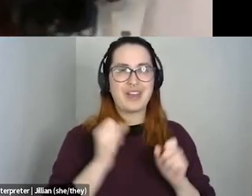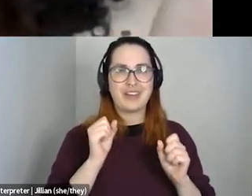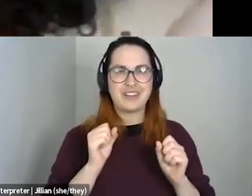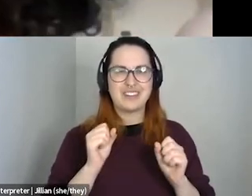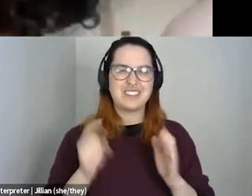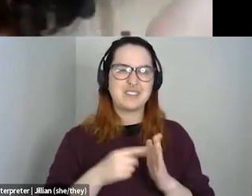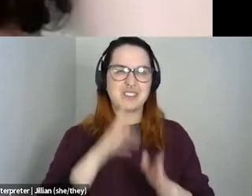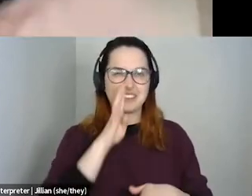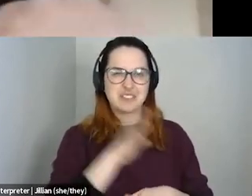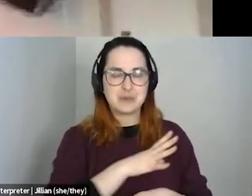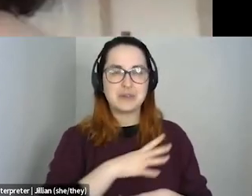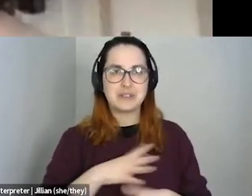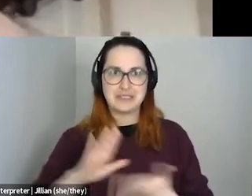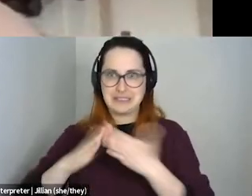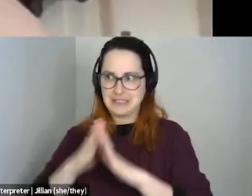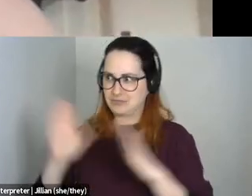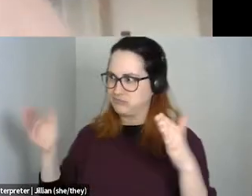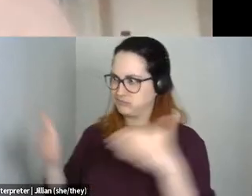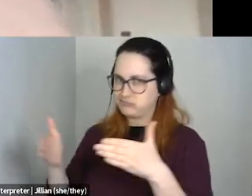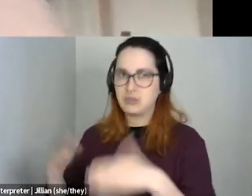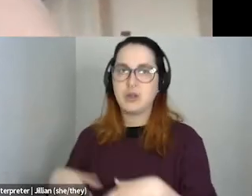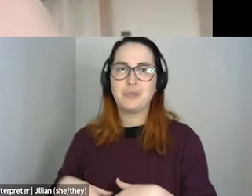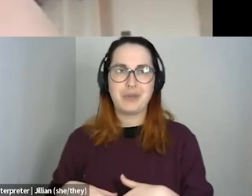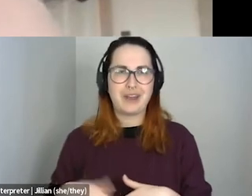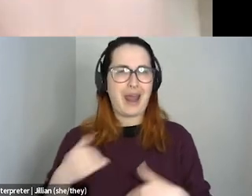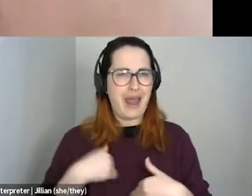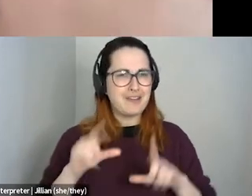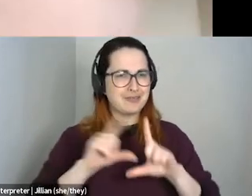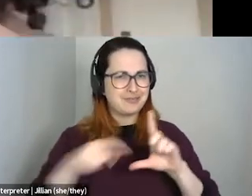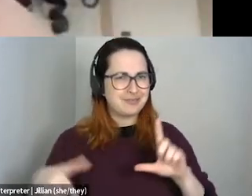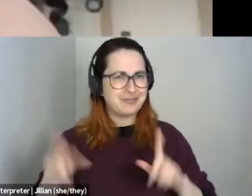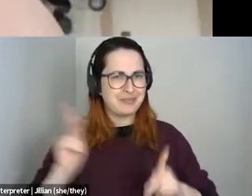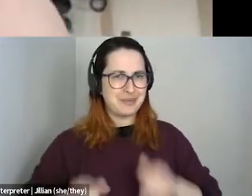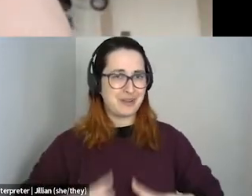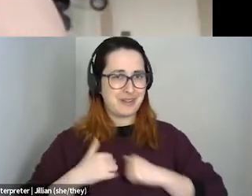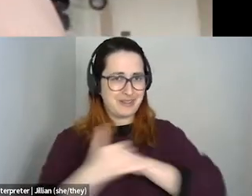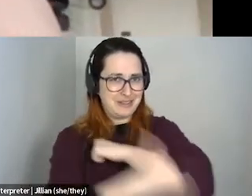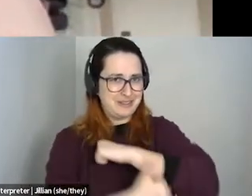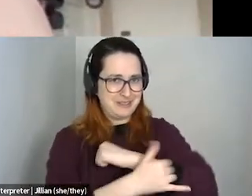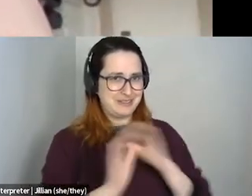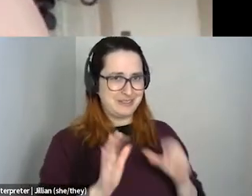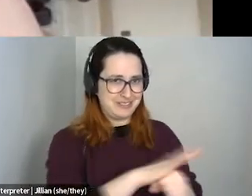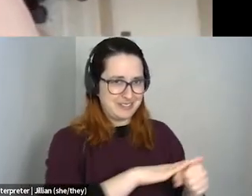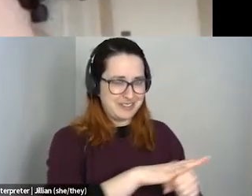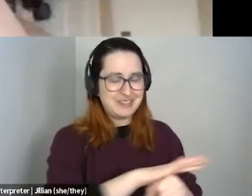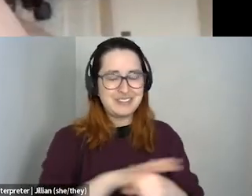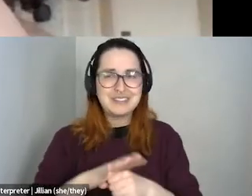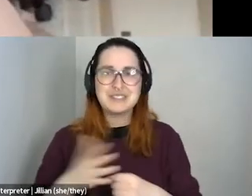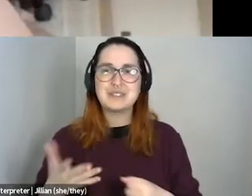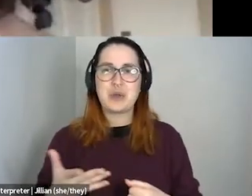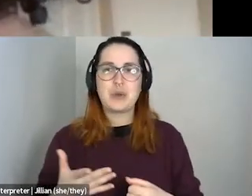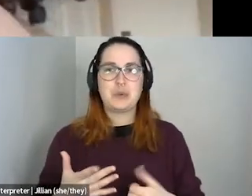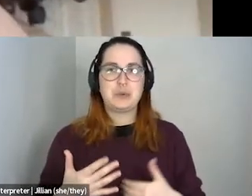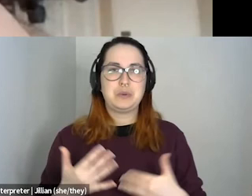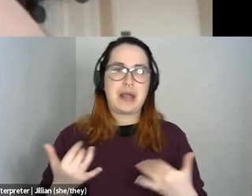in, like there's queers living in rural areas. Like let's look at their like community. So I think it's, we're just starting to start